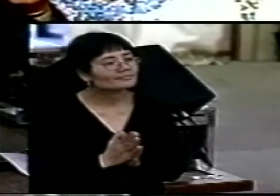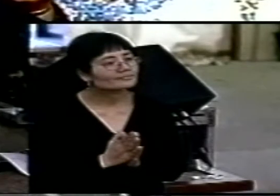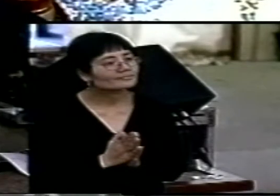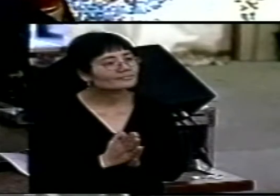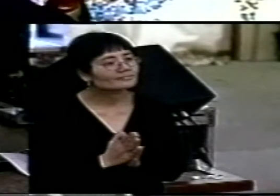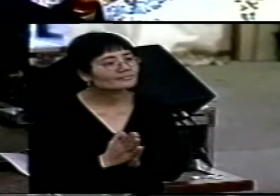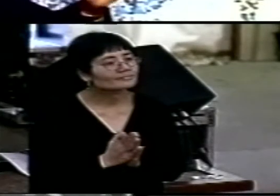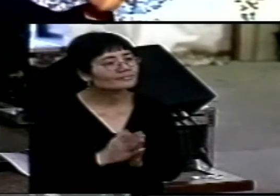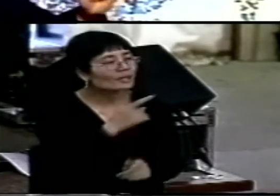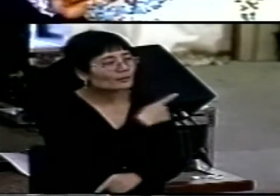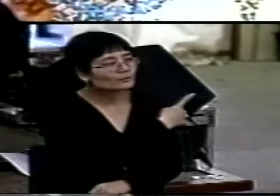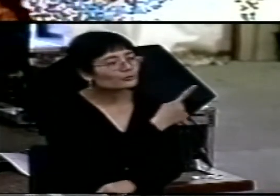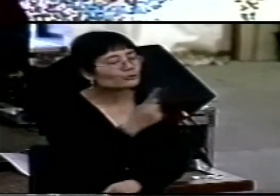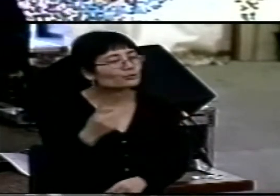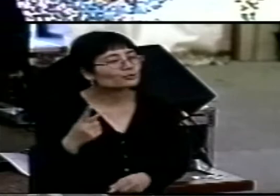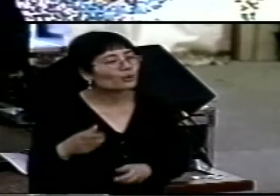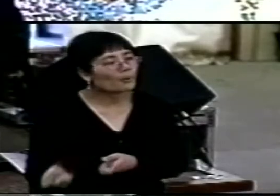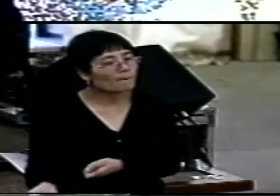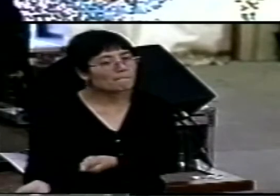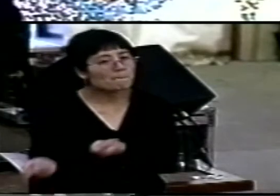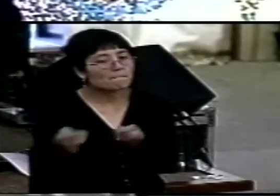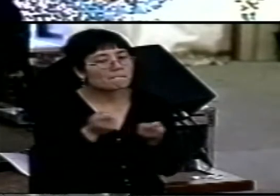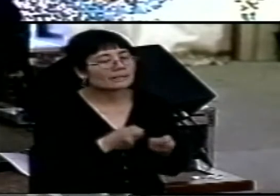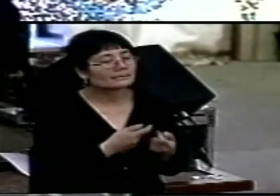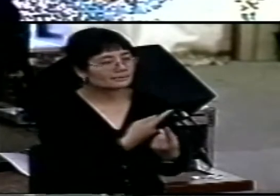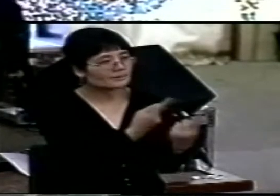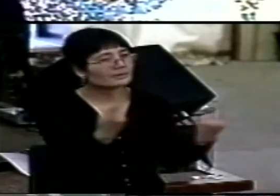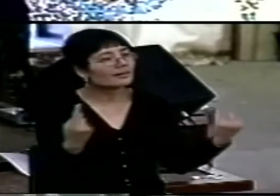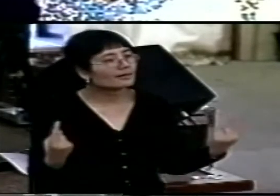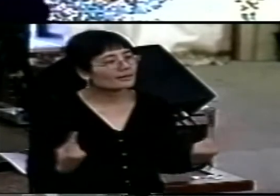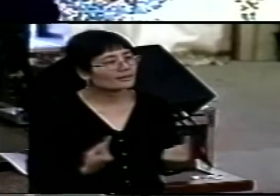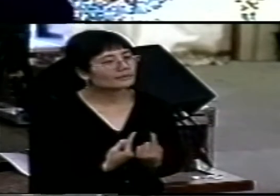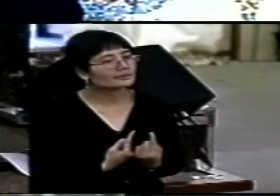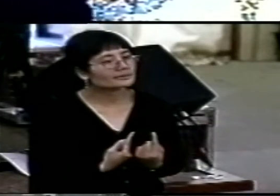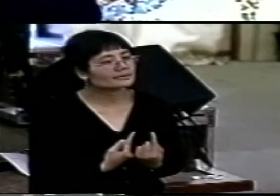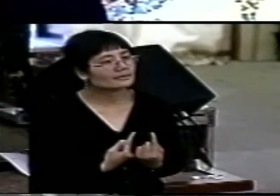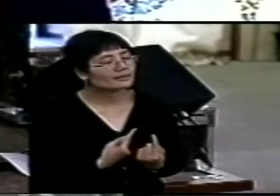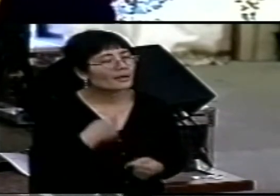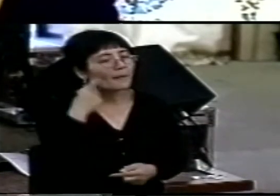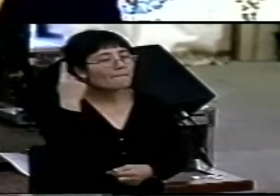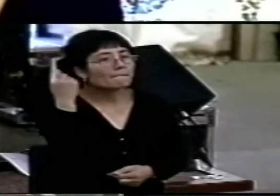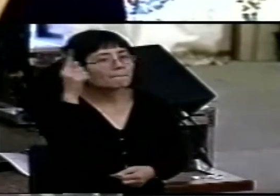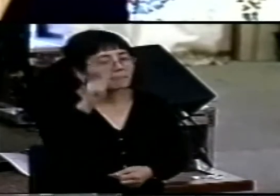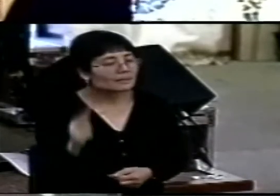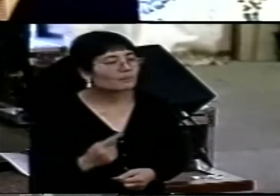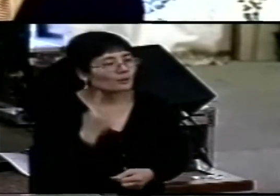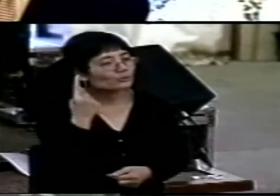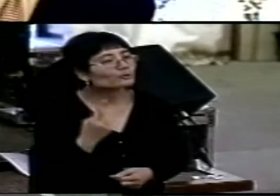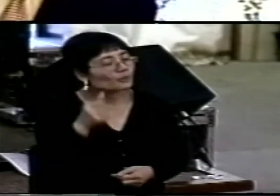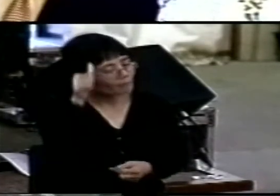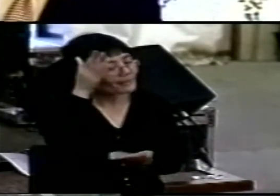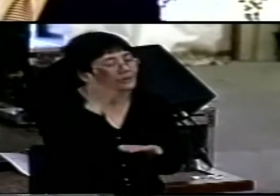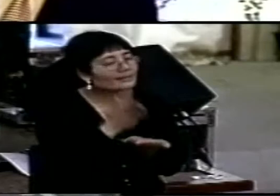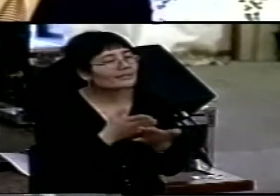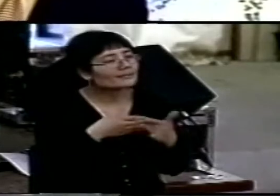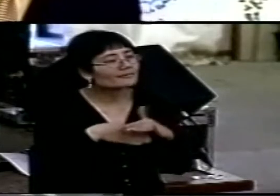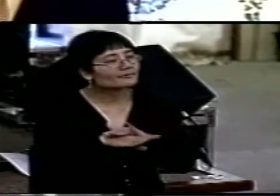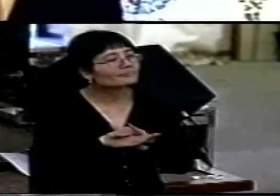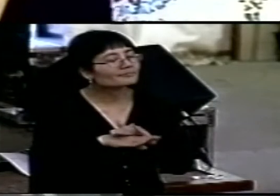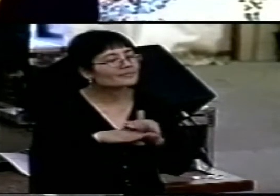you will bring to us those who will believe in me